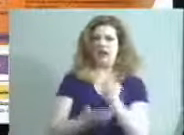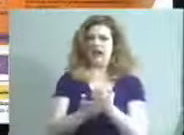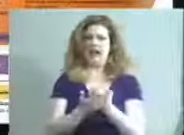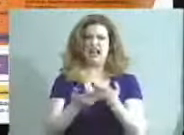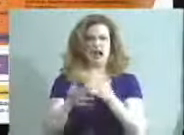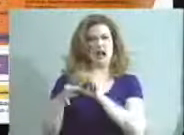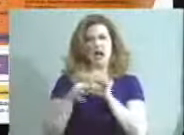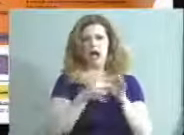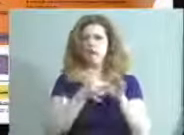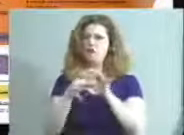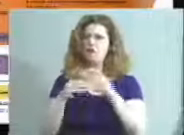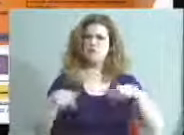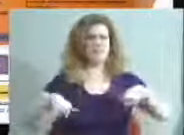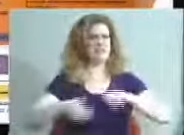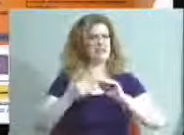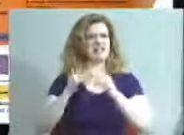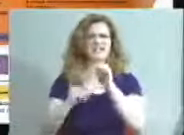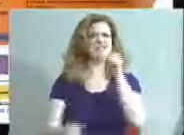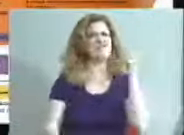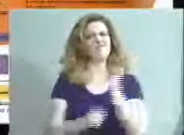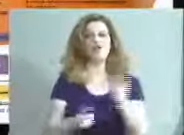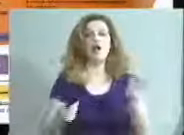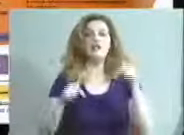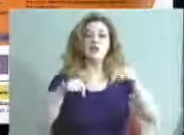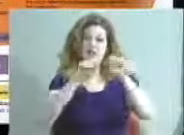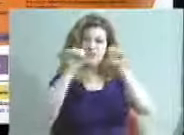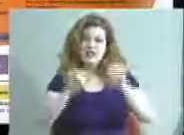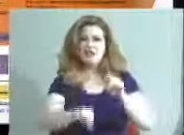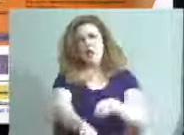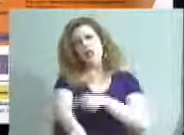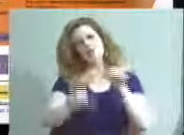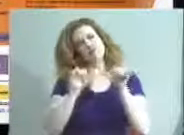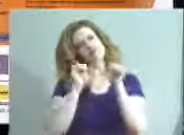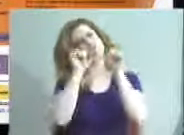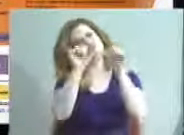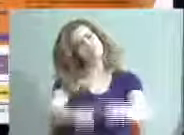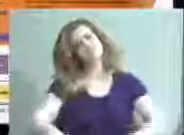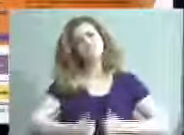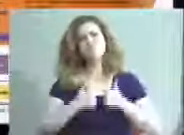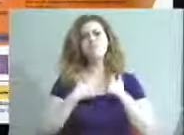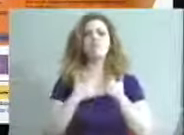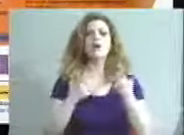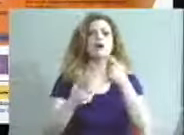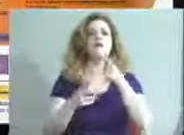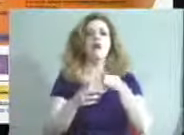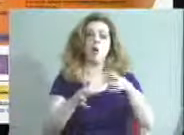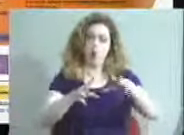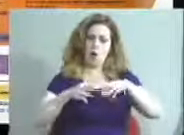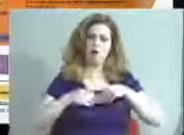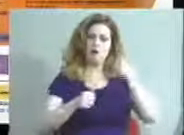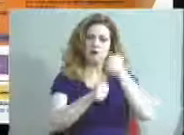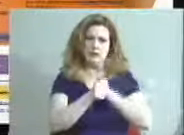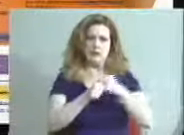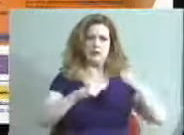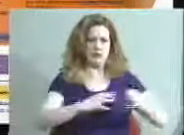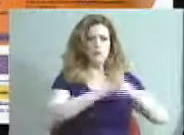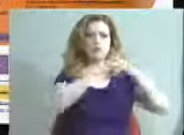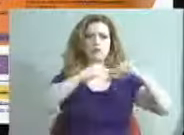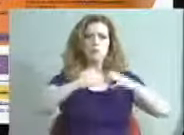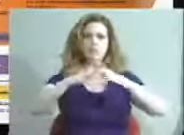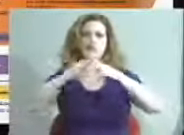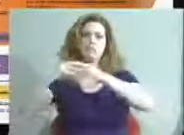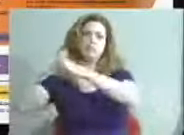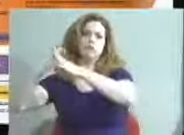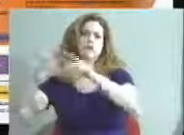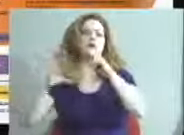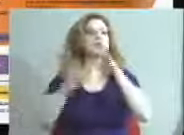our city. So this is a system of lifelong learning. We have ownership for each of the pillars that I'll be talking about here in a second, as